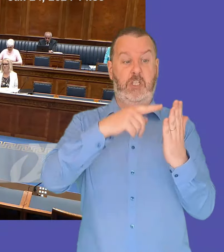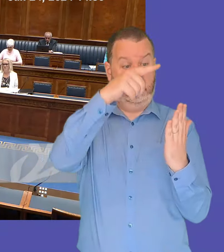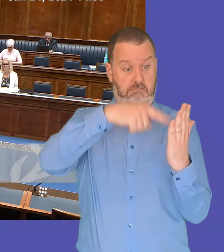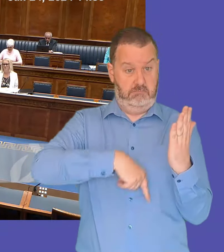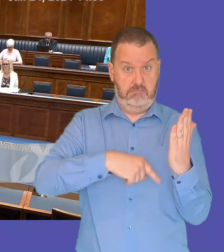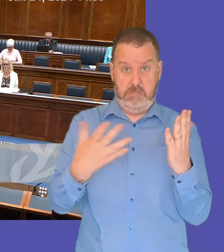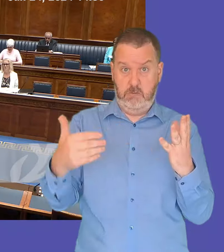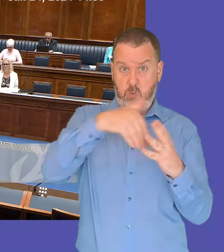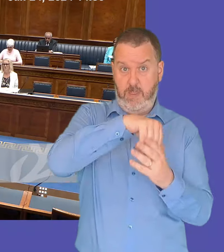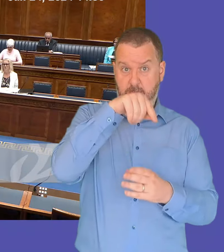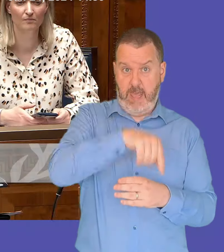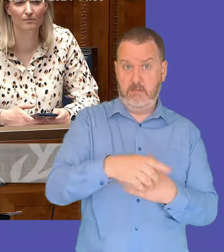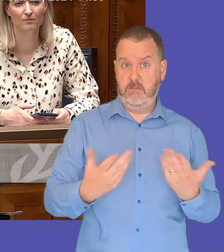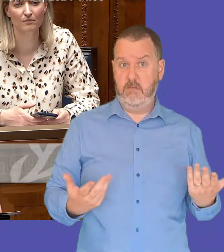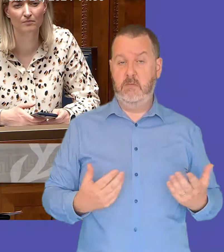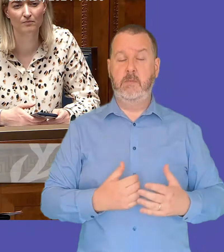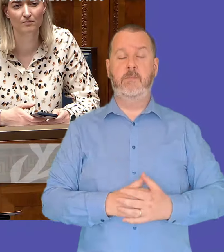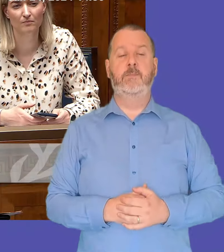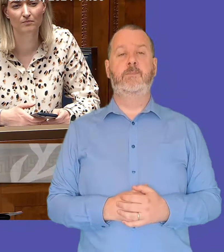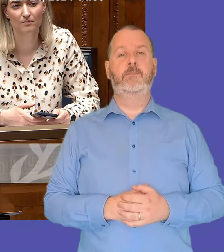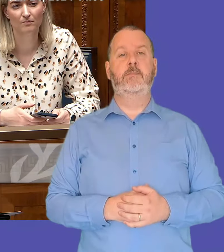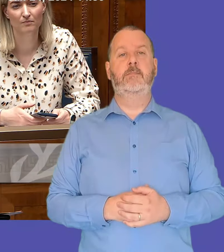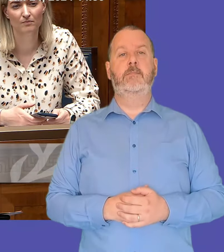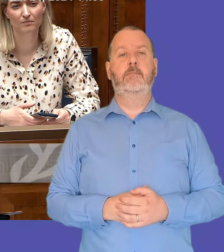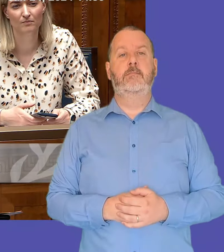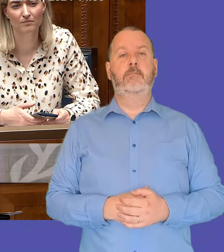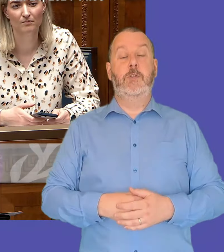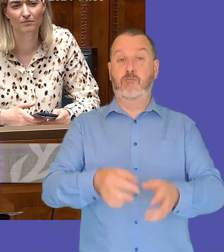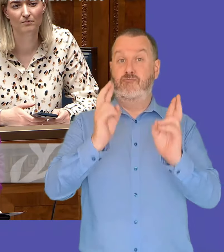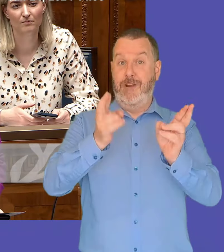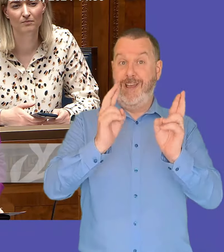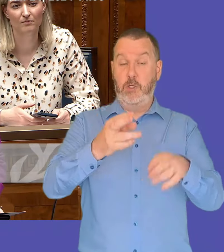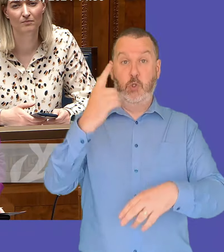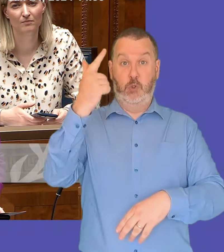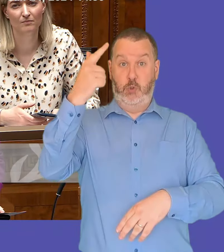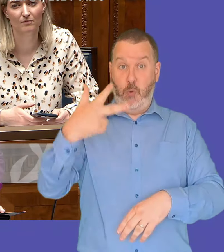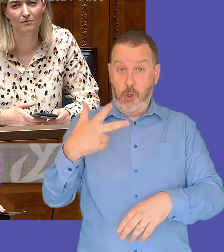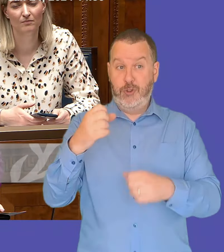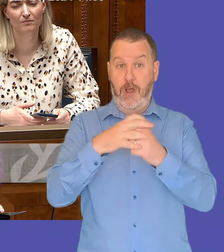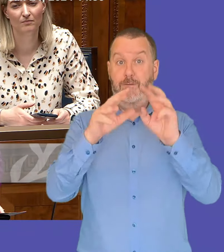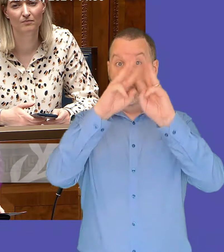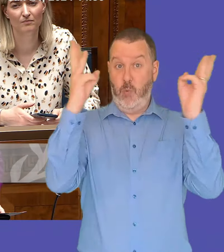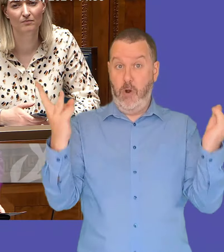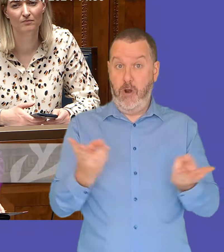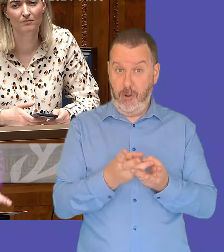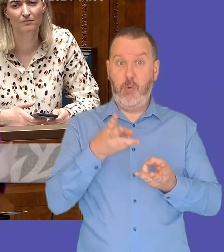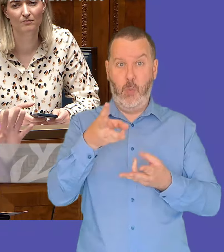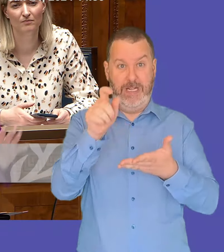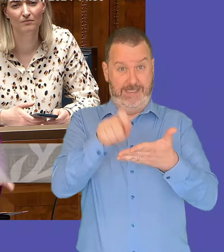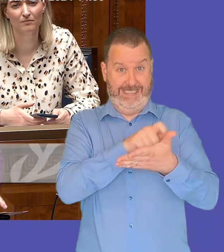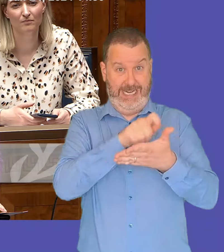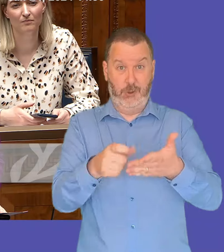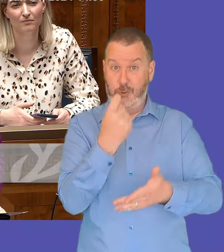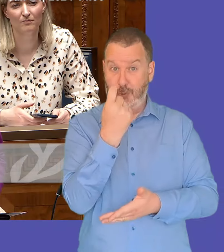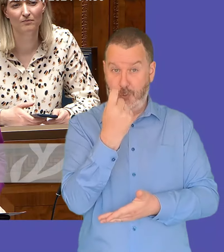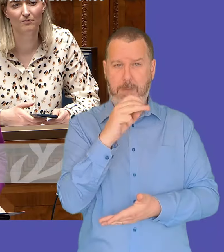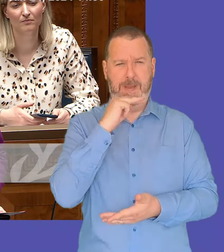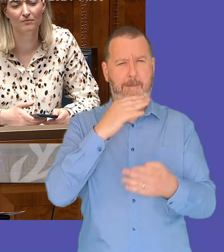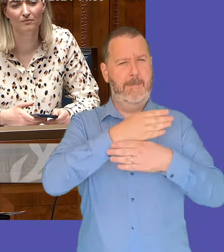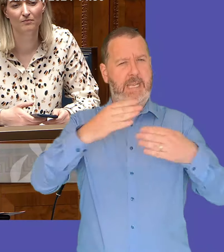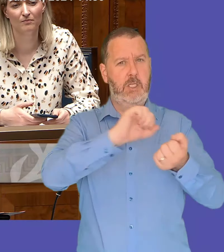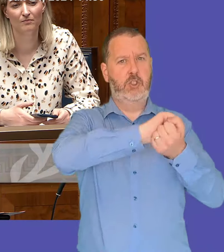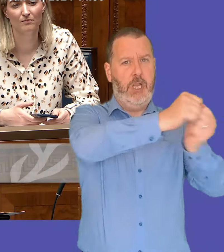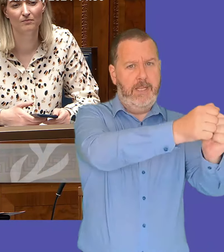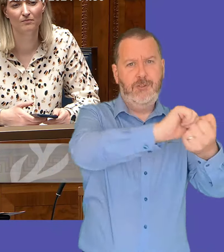first minister yes uh uh you're right two-thirds of the words going to the polls that is some change in in one